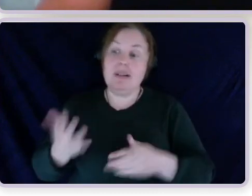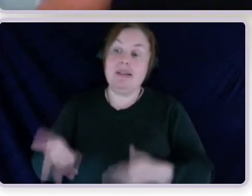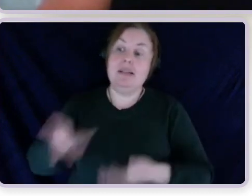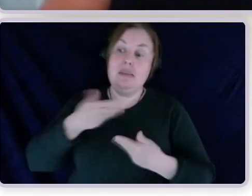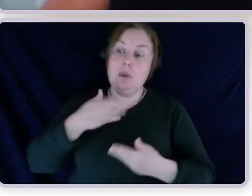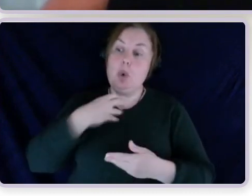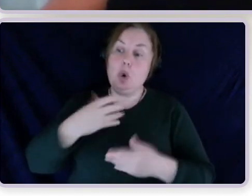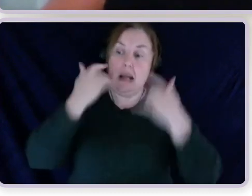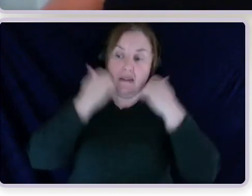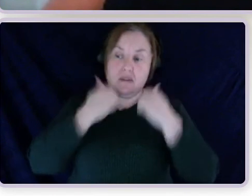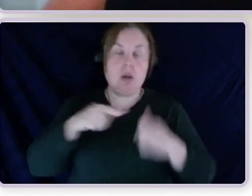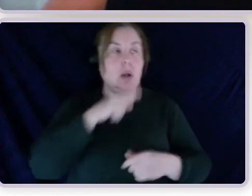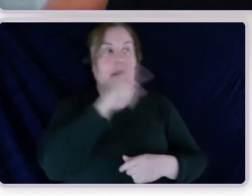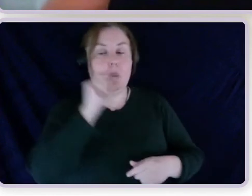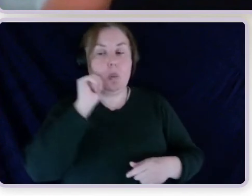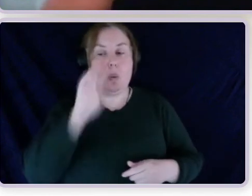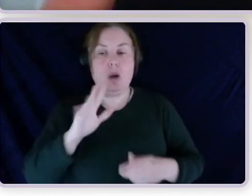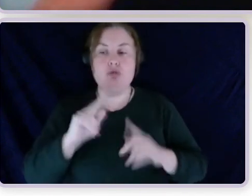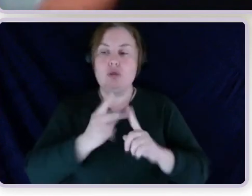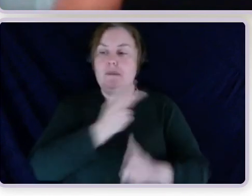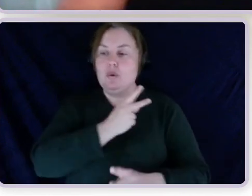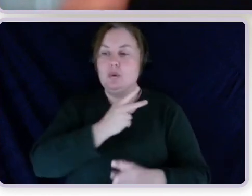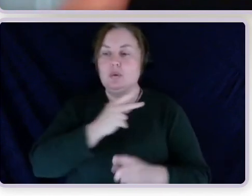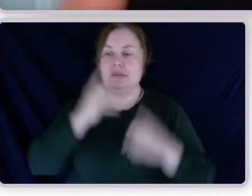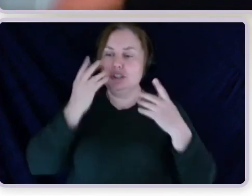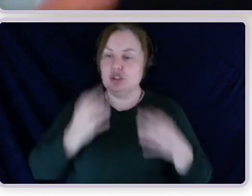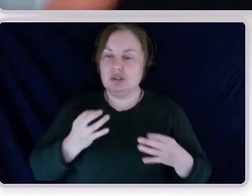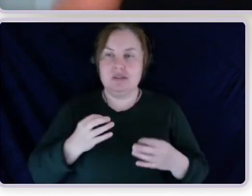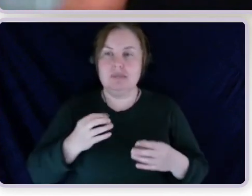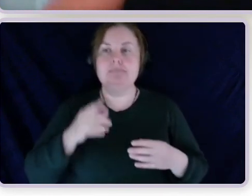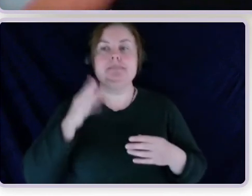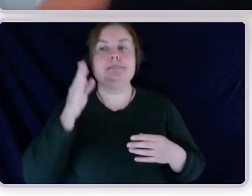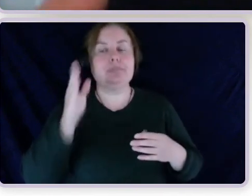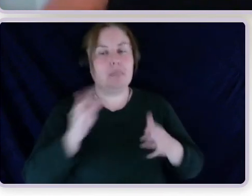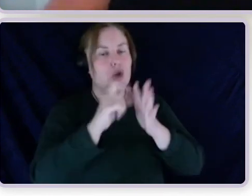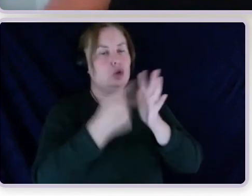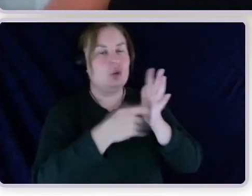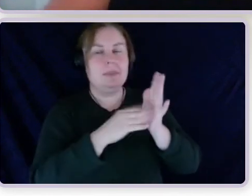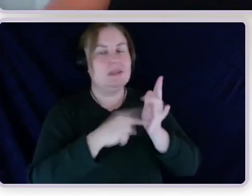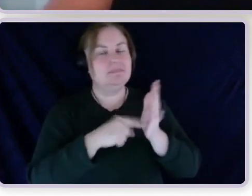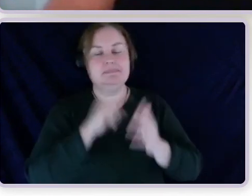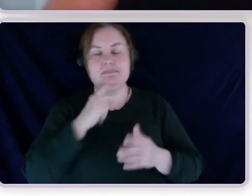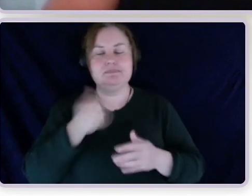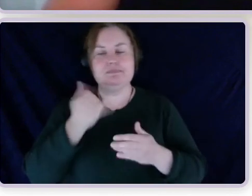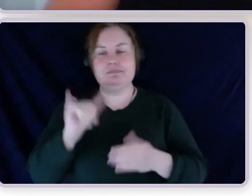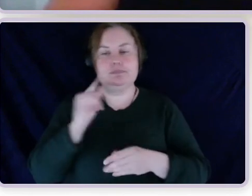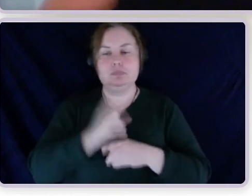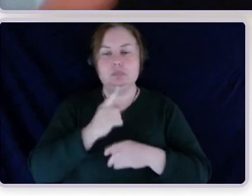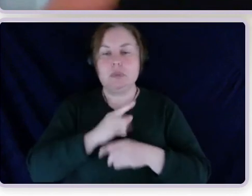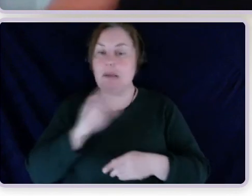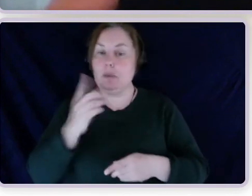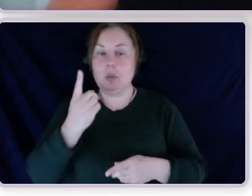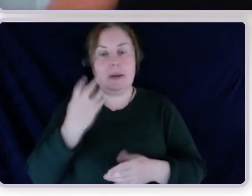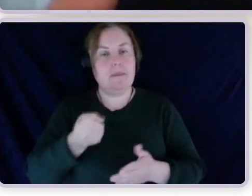That is completely incorrect. Everyone has a right to have